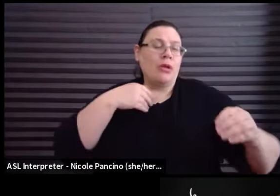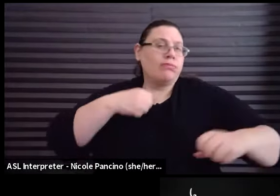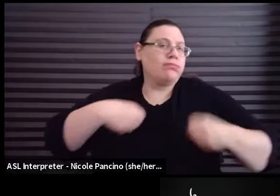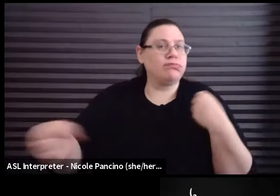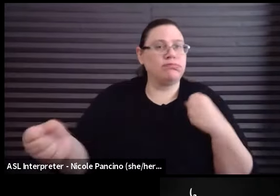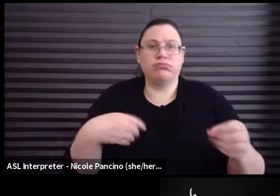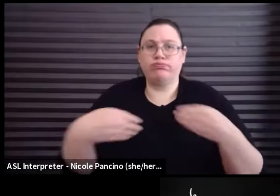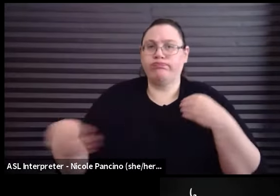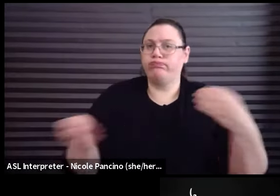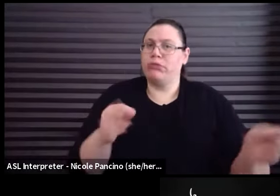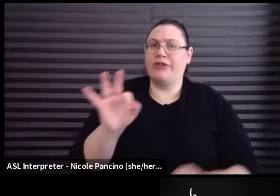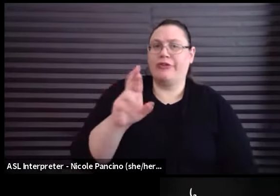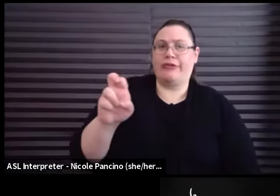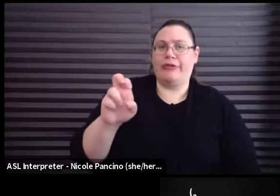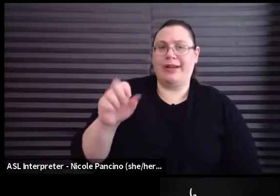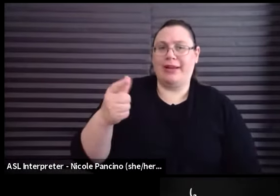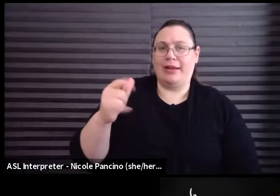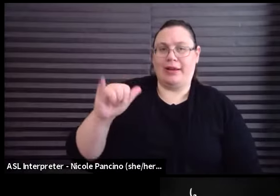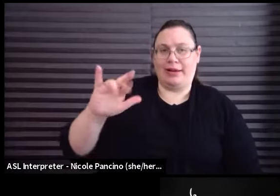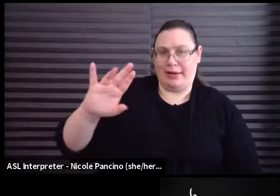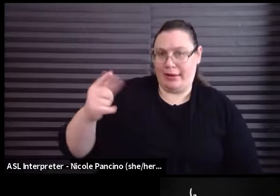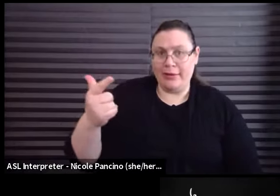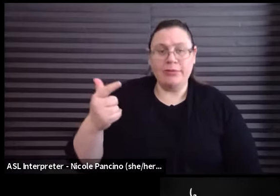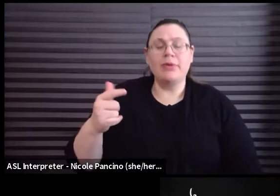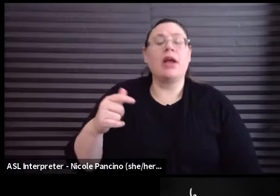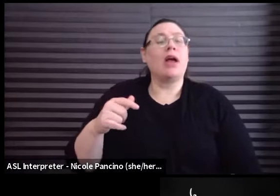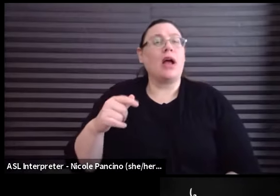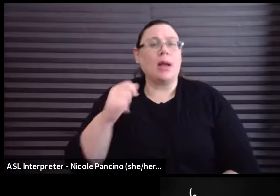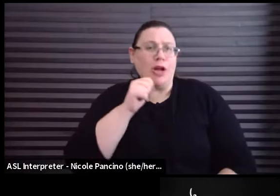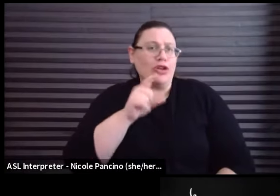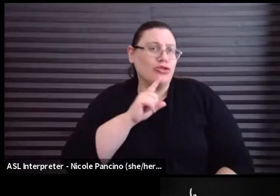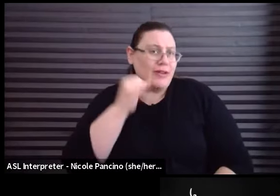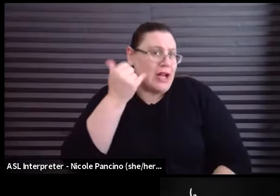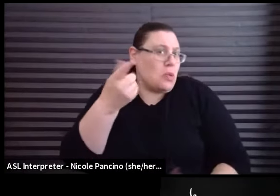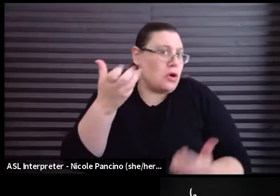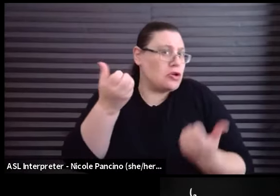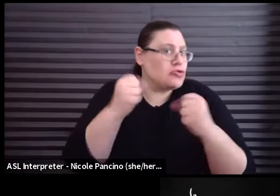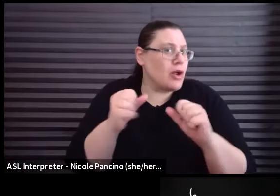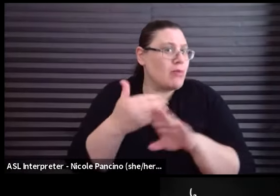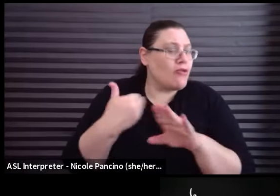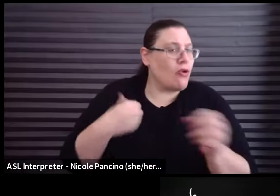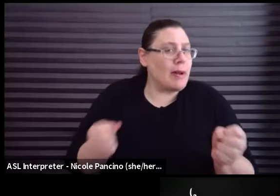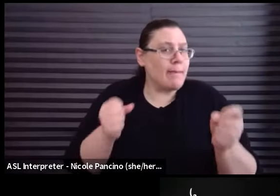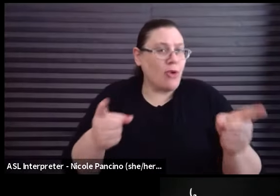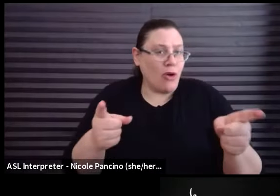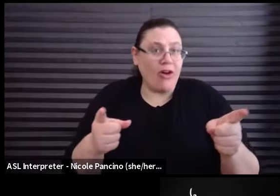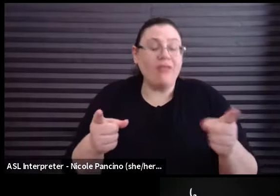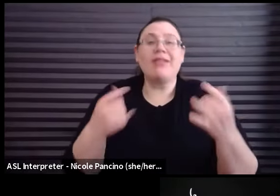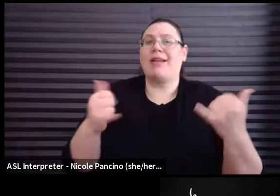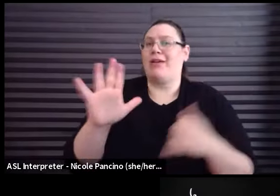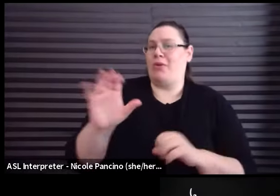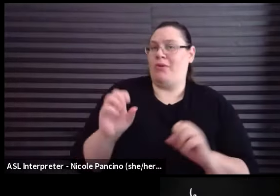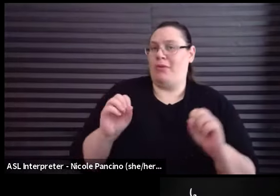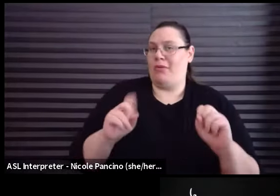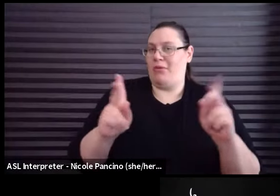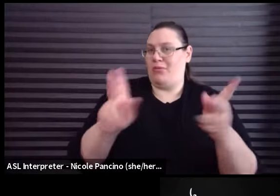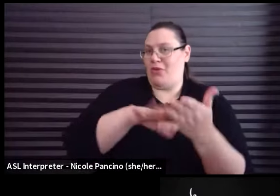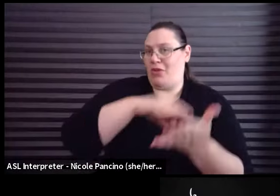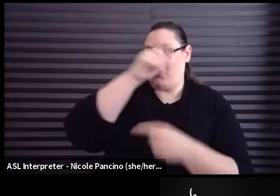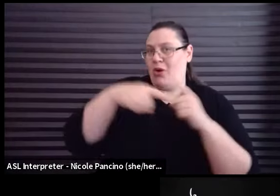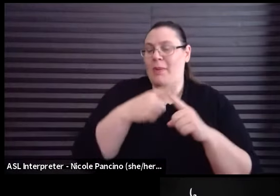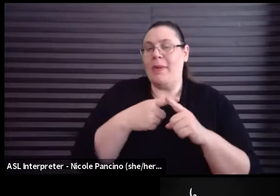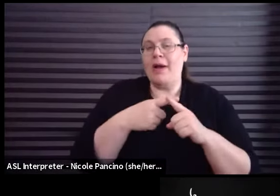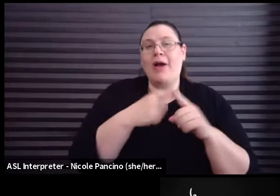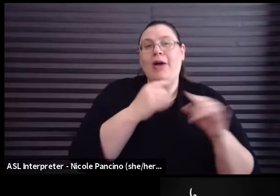We have, I don't even know if some of you have ever wanted to break into improv before. Here is your chance to learn about the